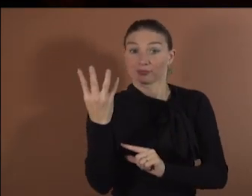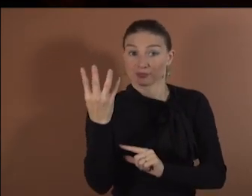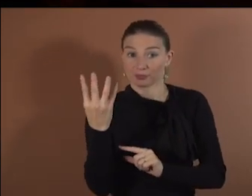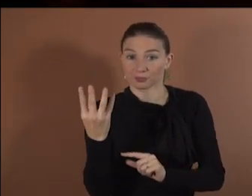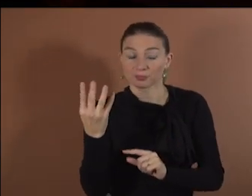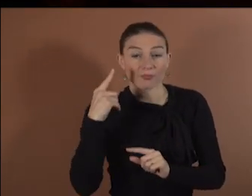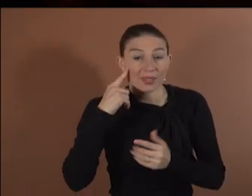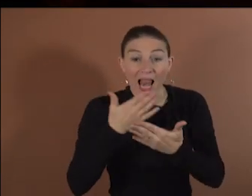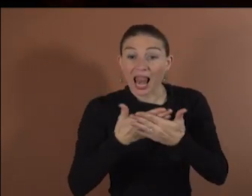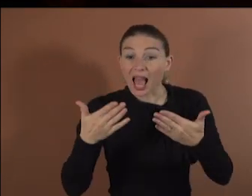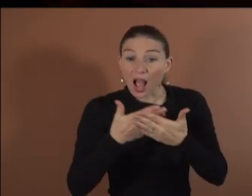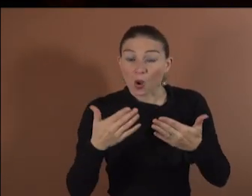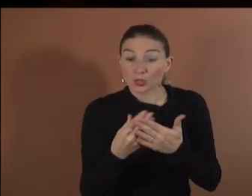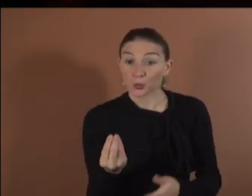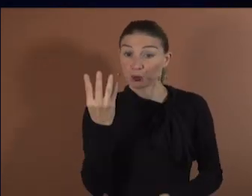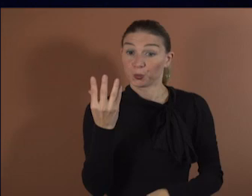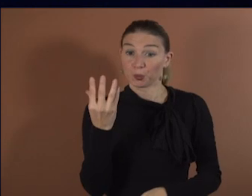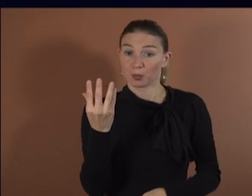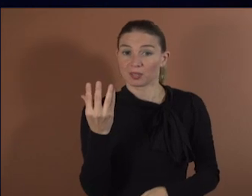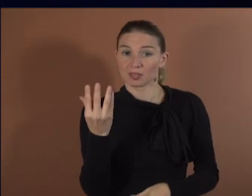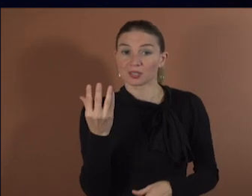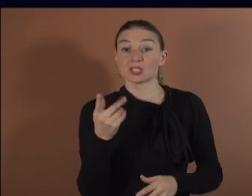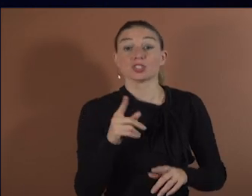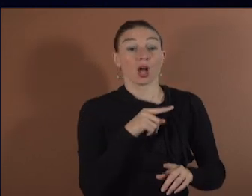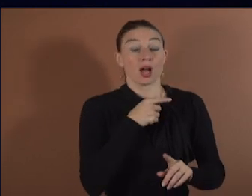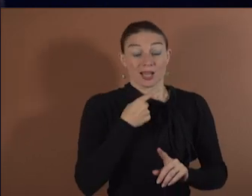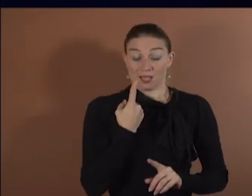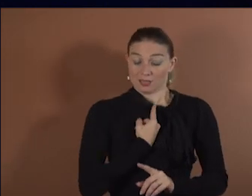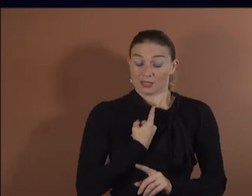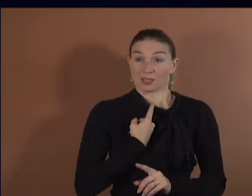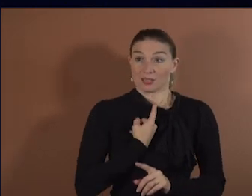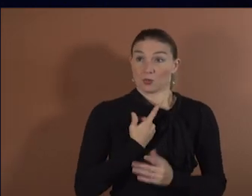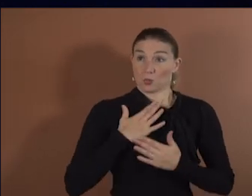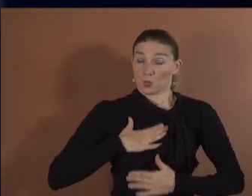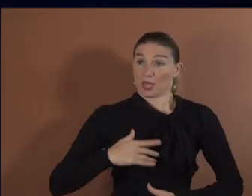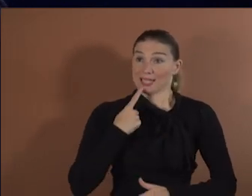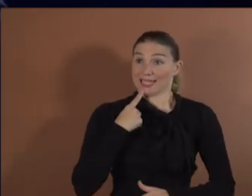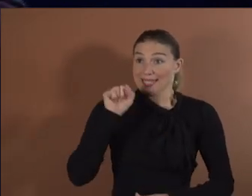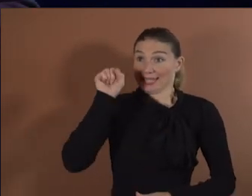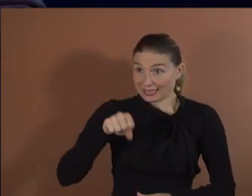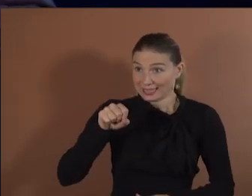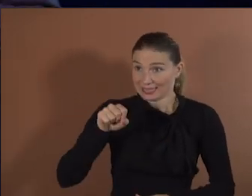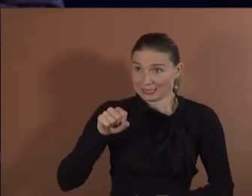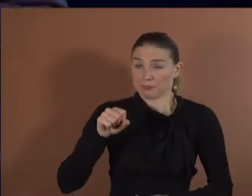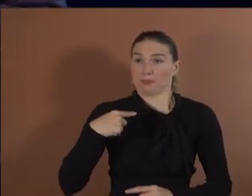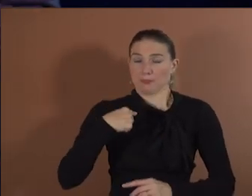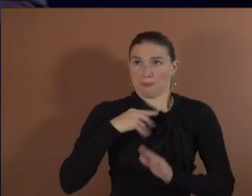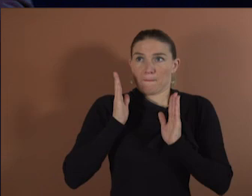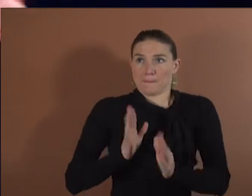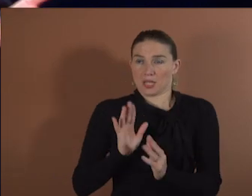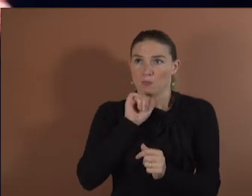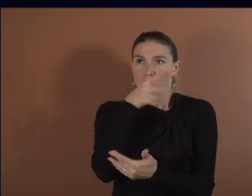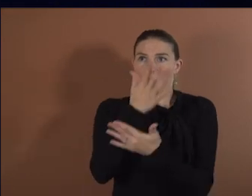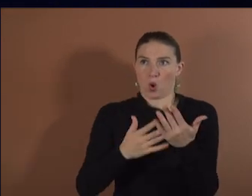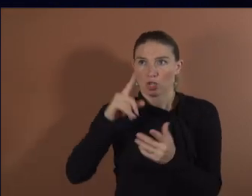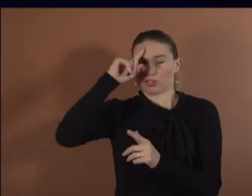language areas for reciting a poem become now strongly active, we know, ha, she wants to say yes. And if we